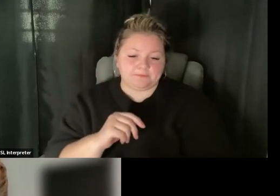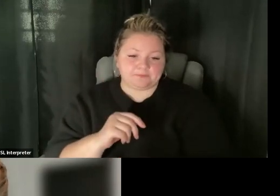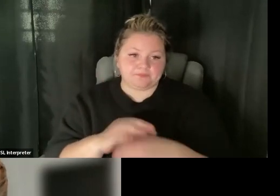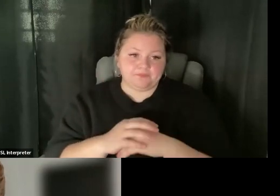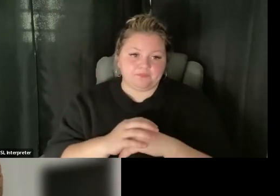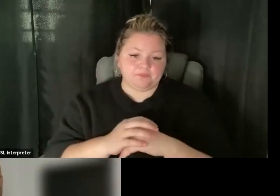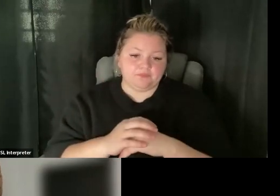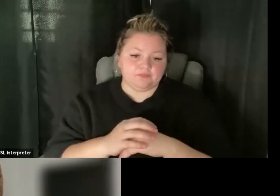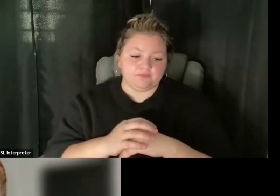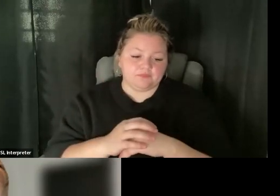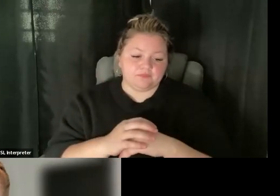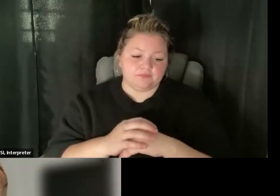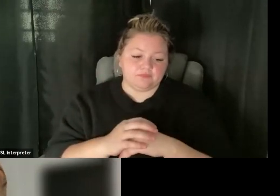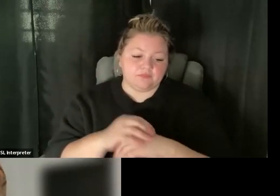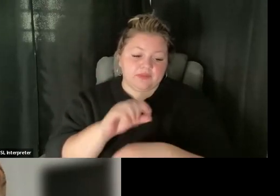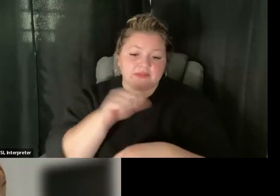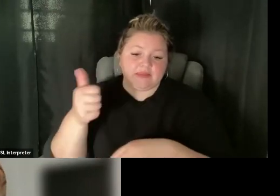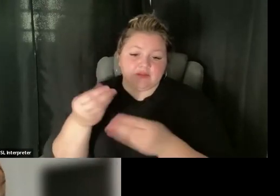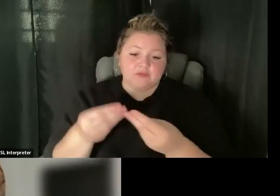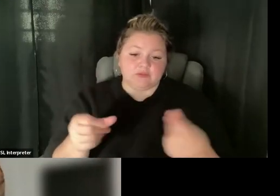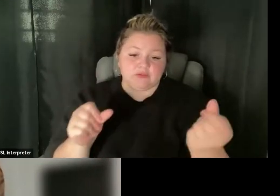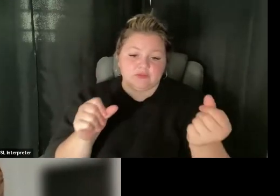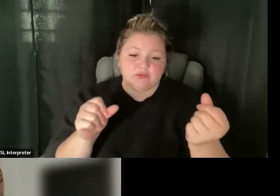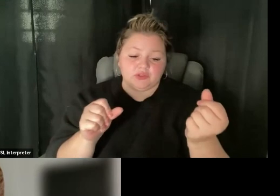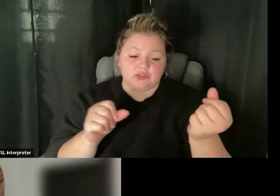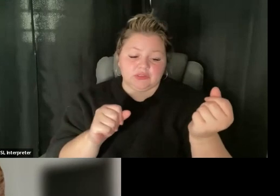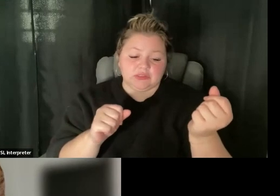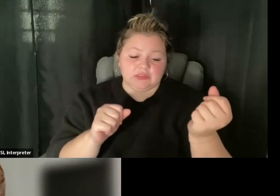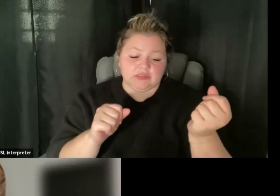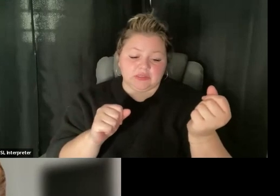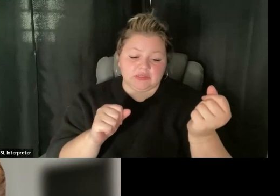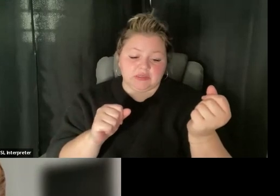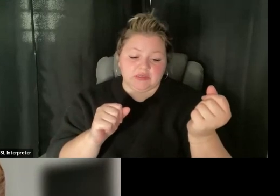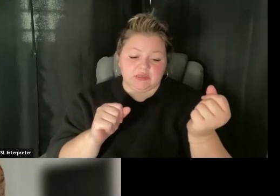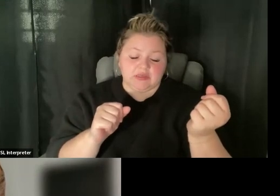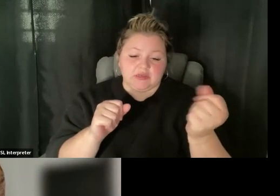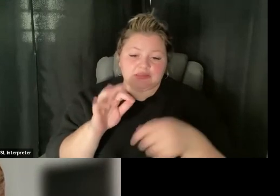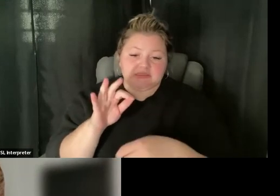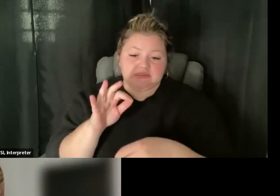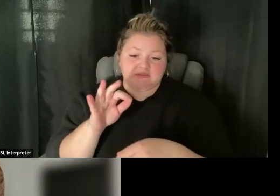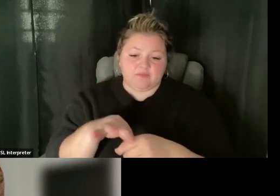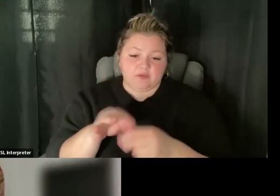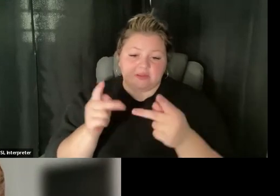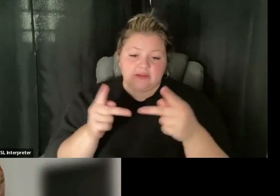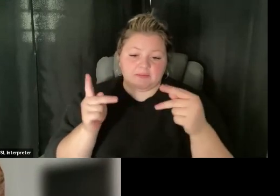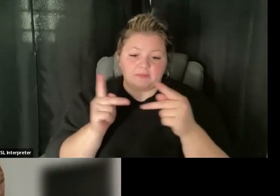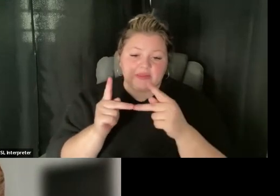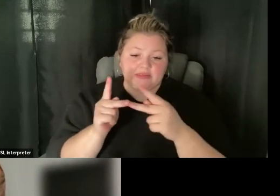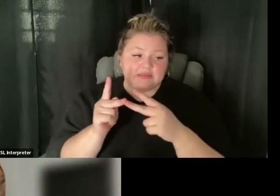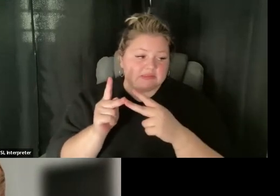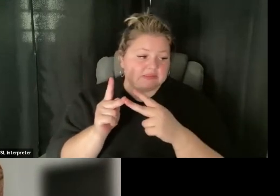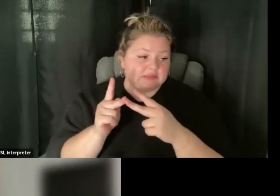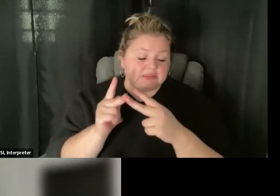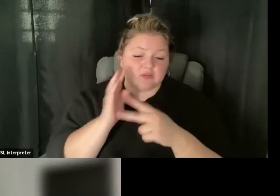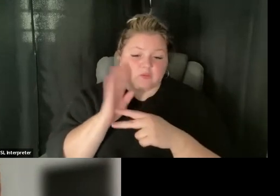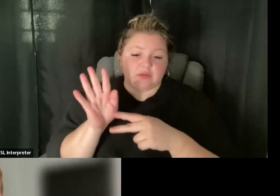solution that I've heard proposed, um, is that polling places, um, is